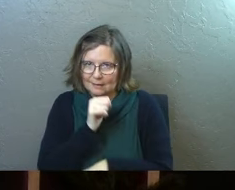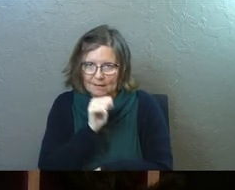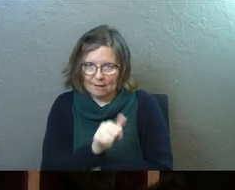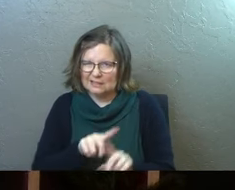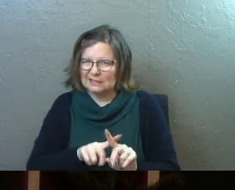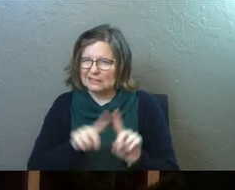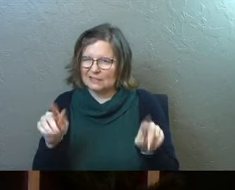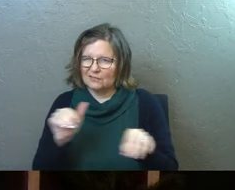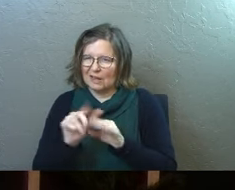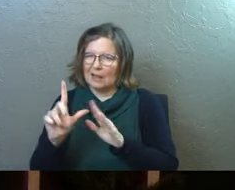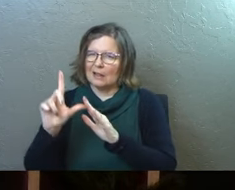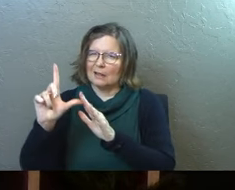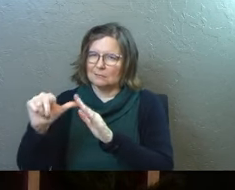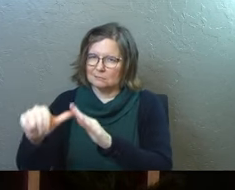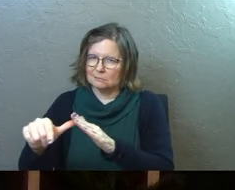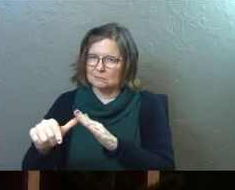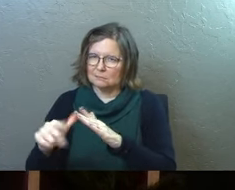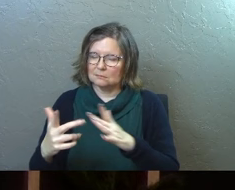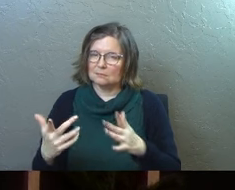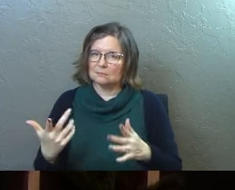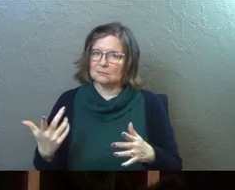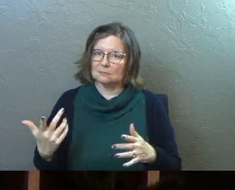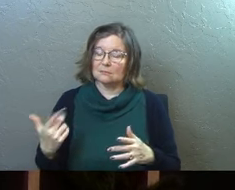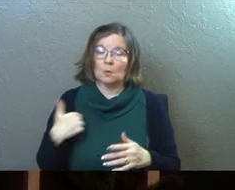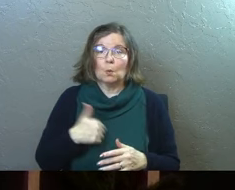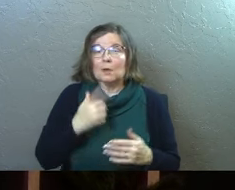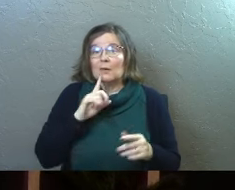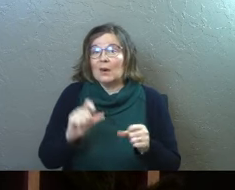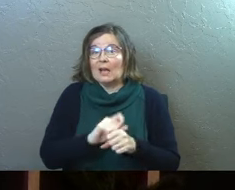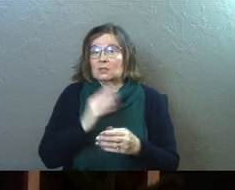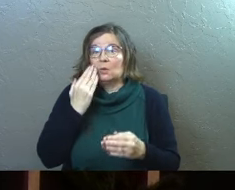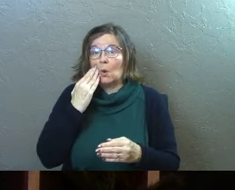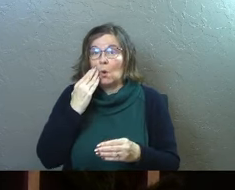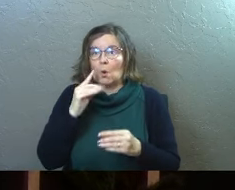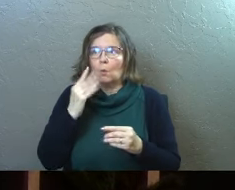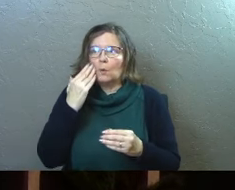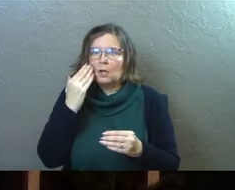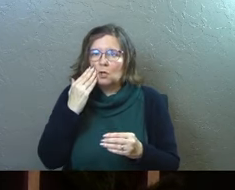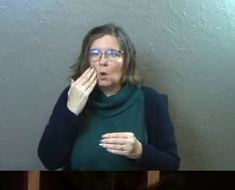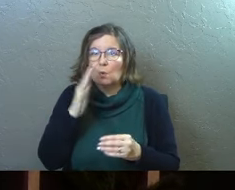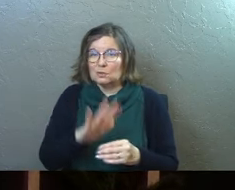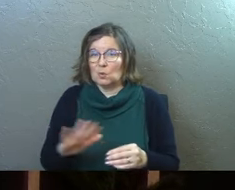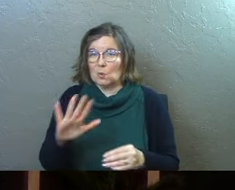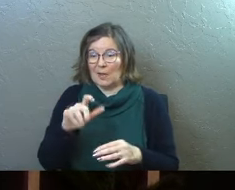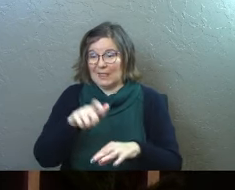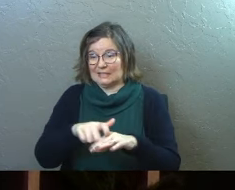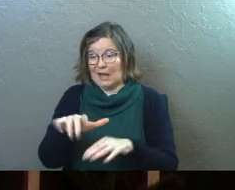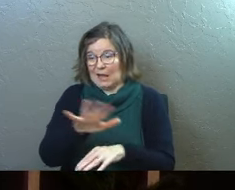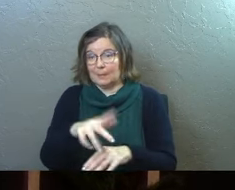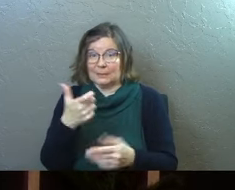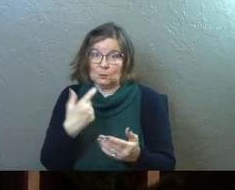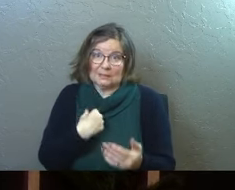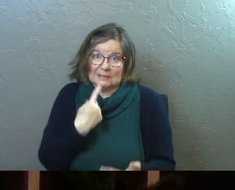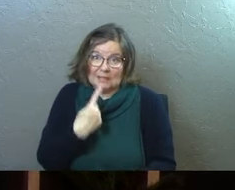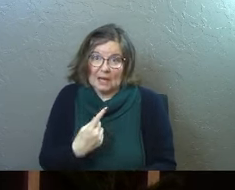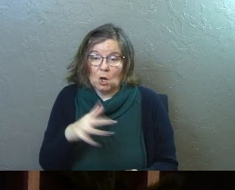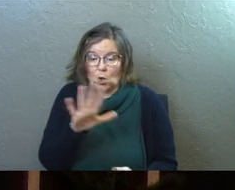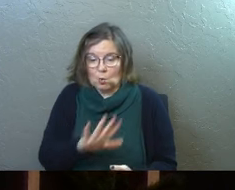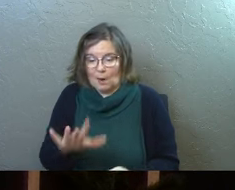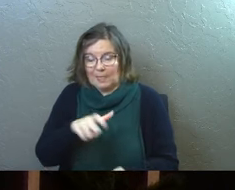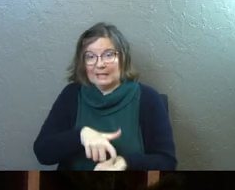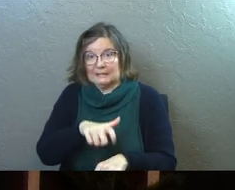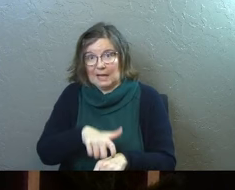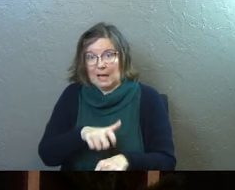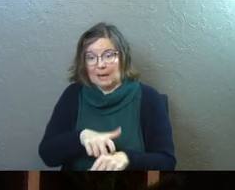this is not that night. We don't actually know. We know it's around that time because that's what it says is it's